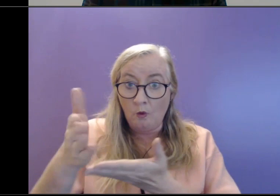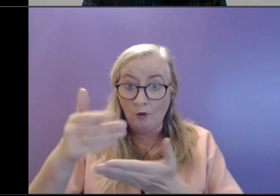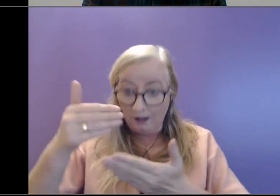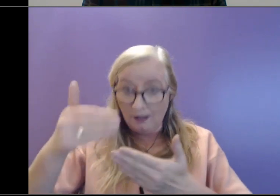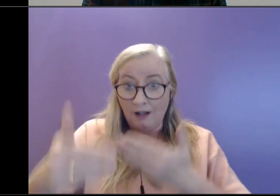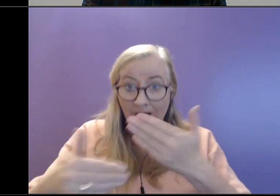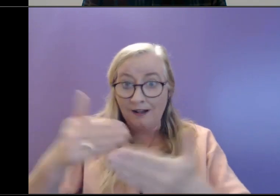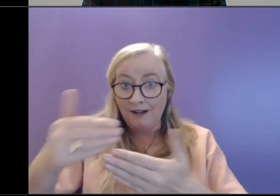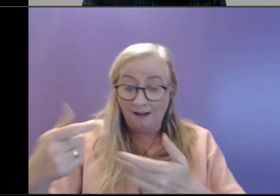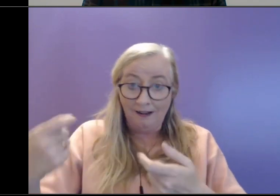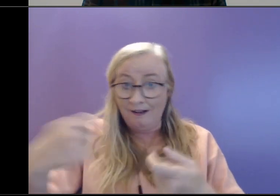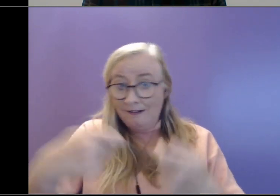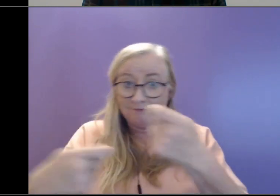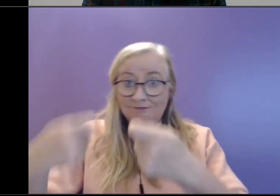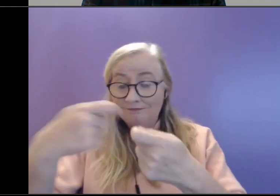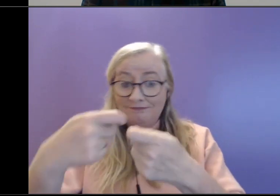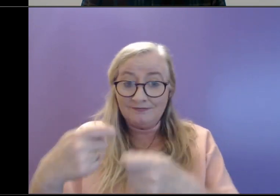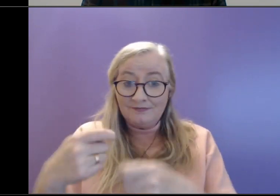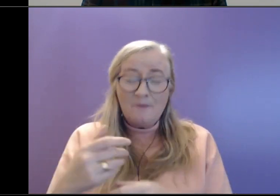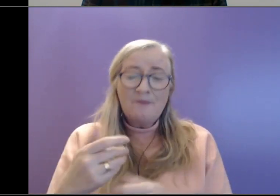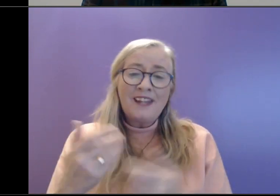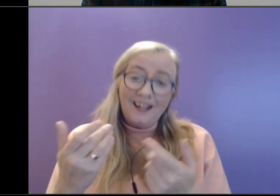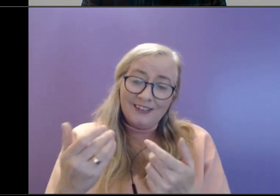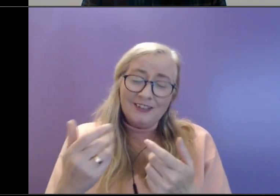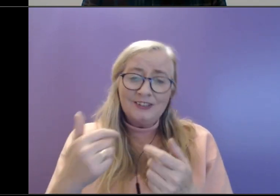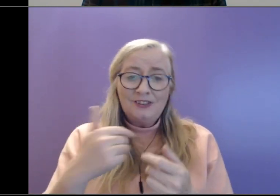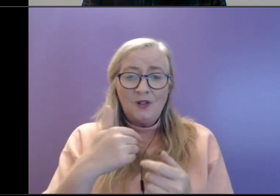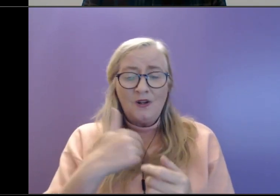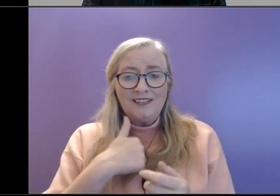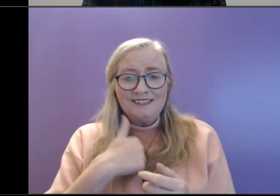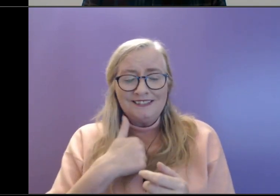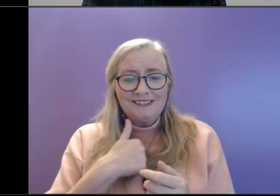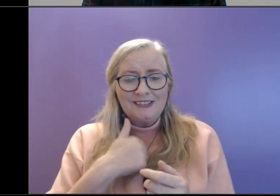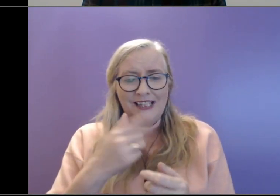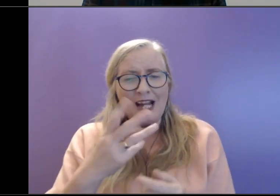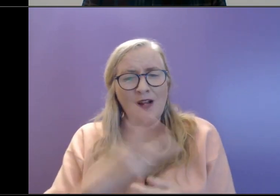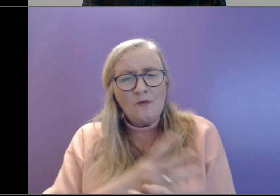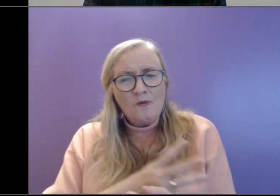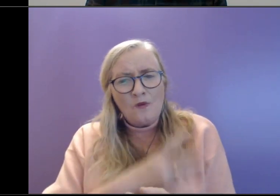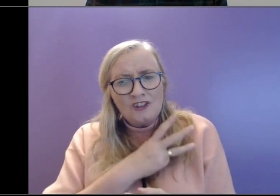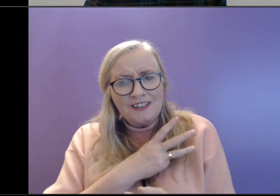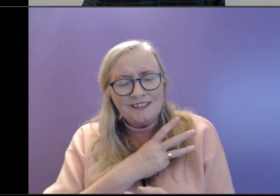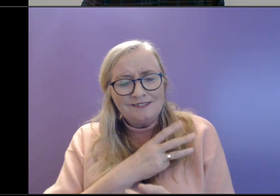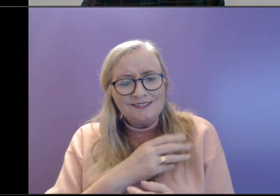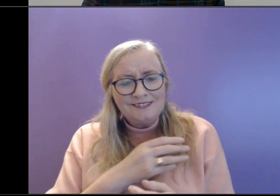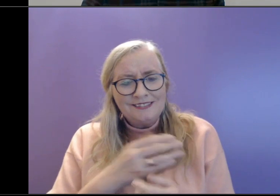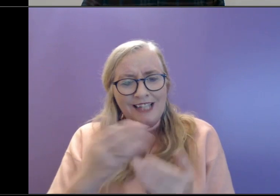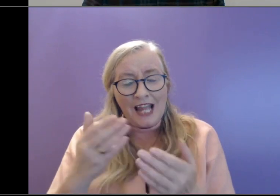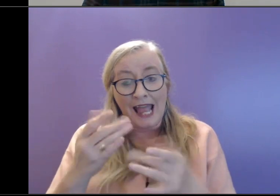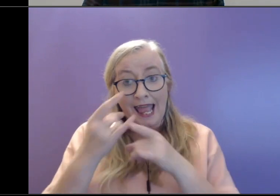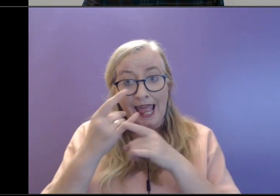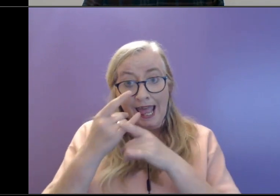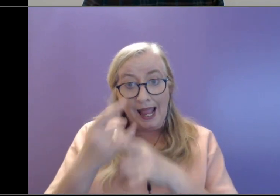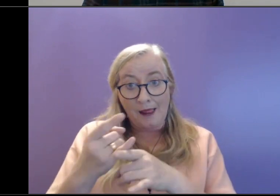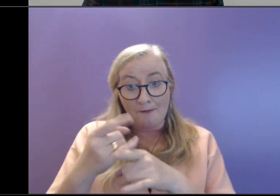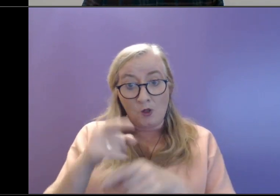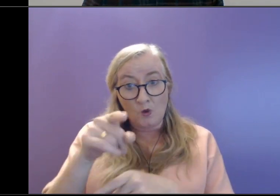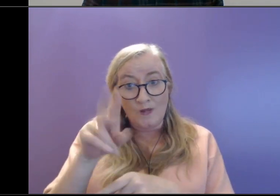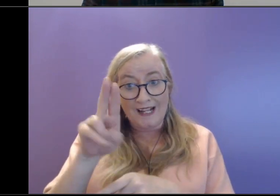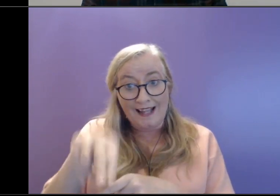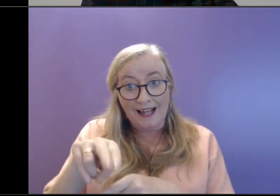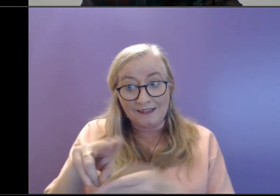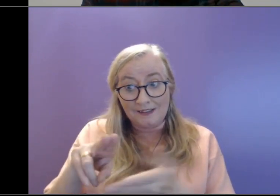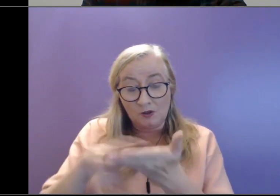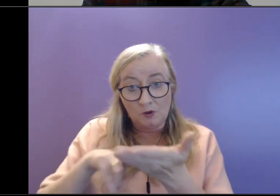And I suppose what I'm what I'm wondering is about the help help that you might be able to avail of. But also